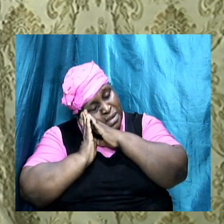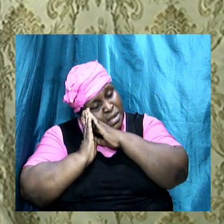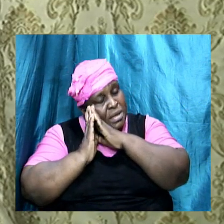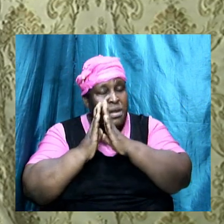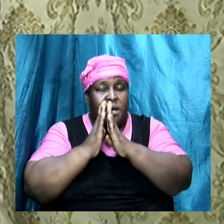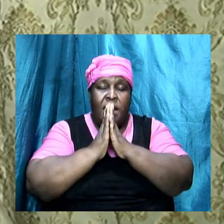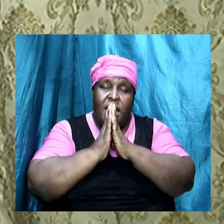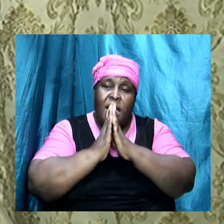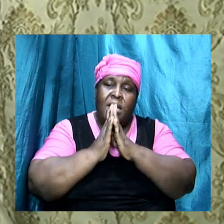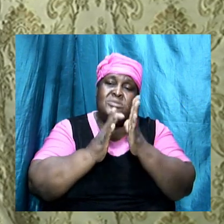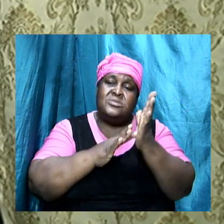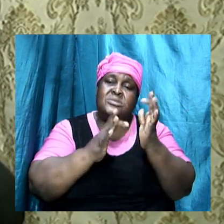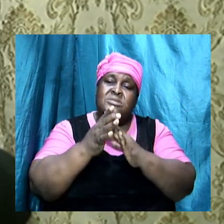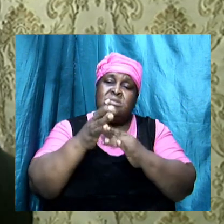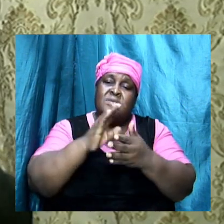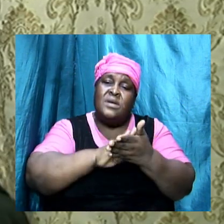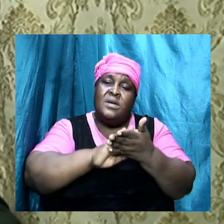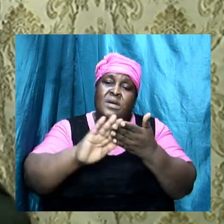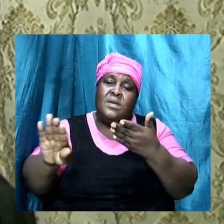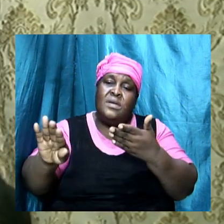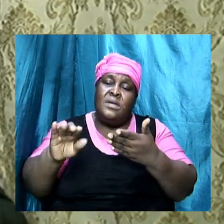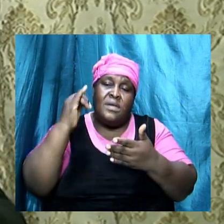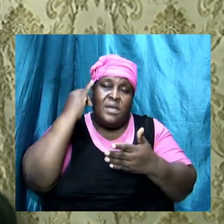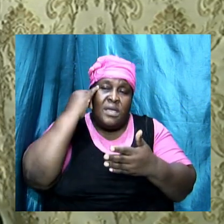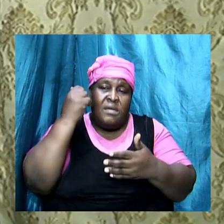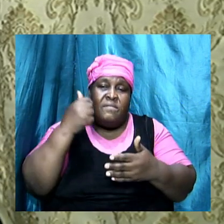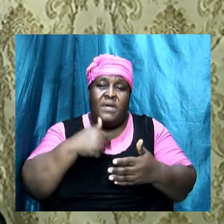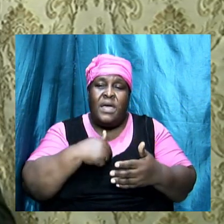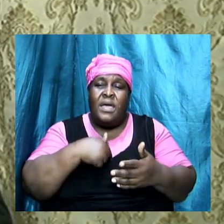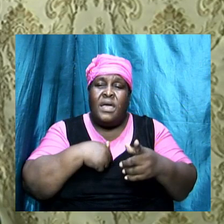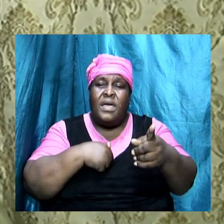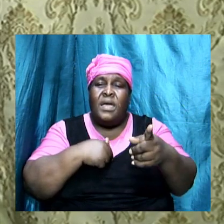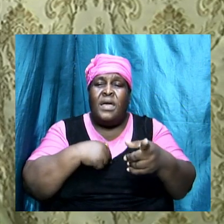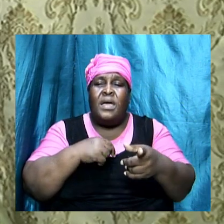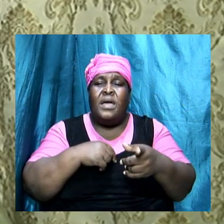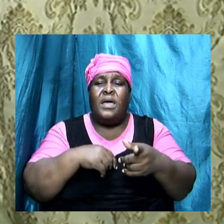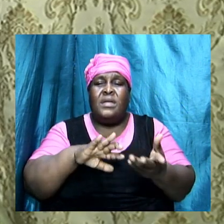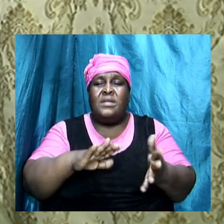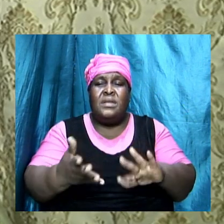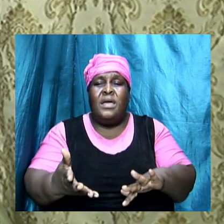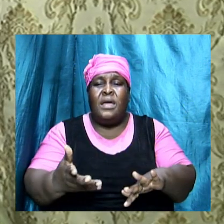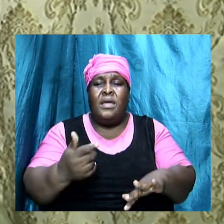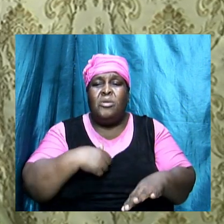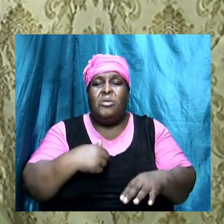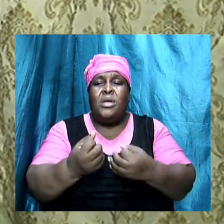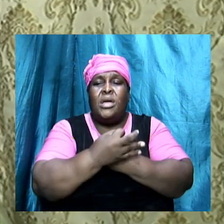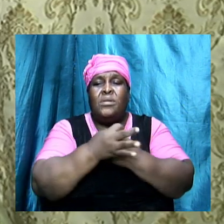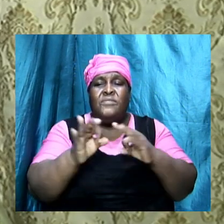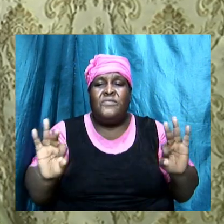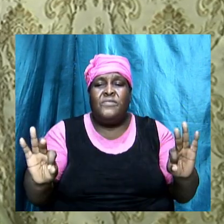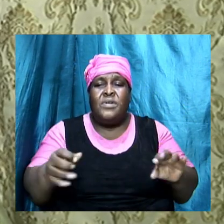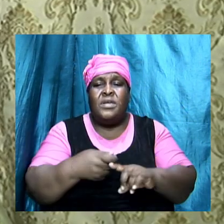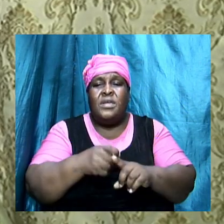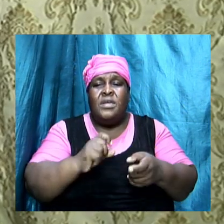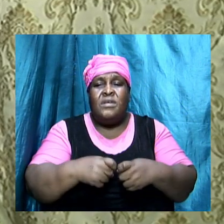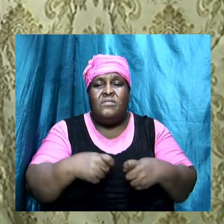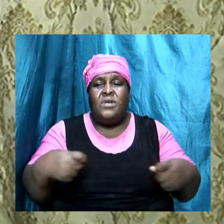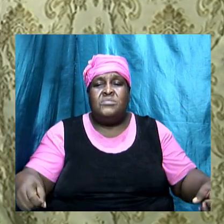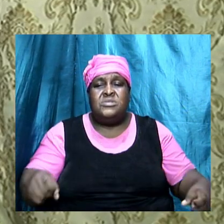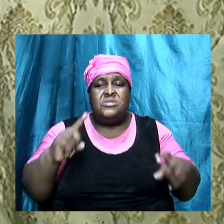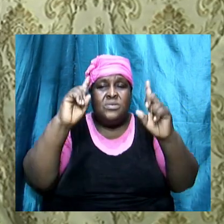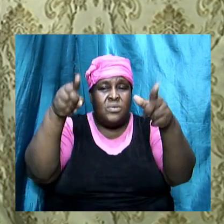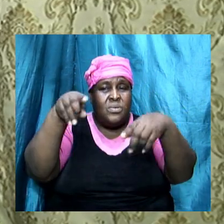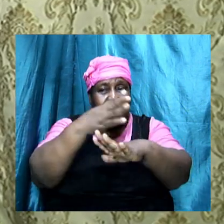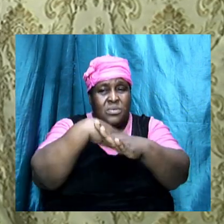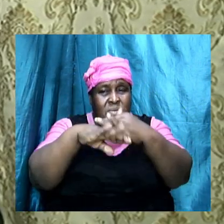Jesus for forgiveness and if I die when I go to my bed then I free from sin and I am going to heaven